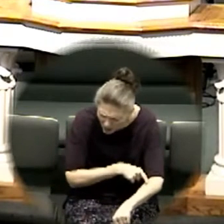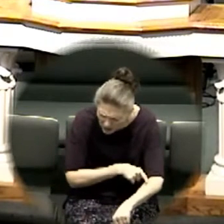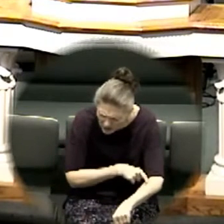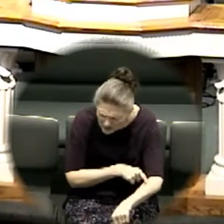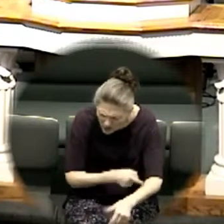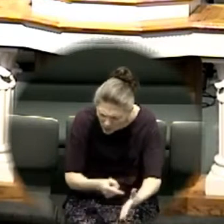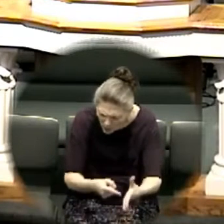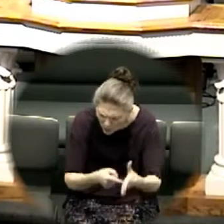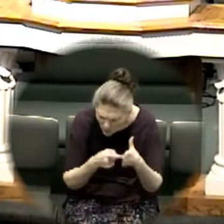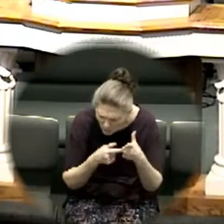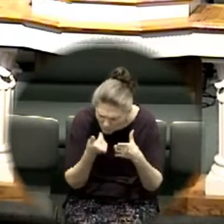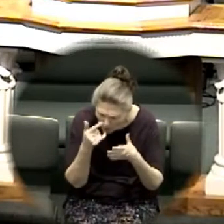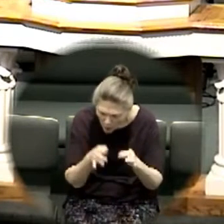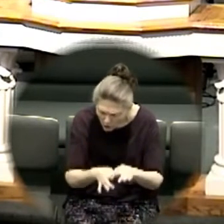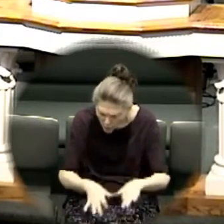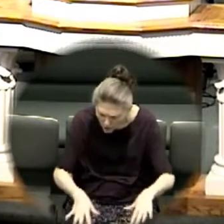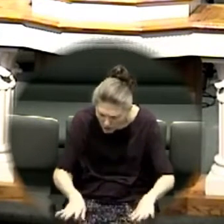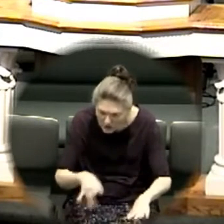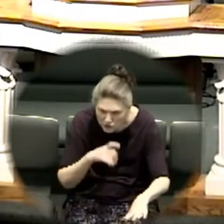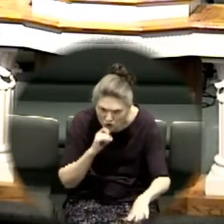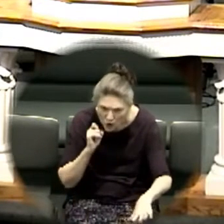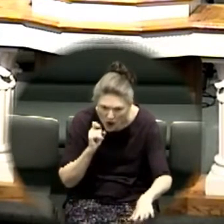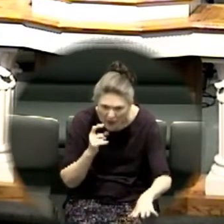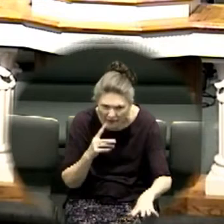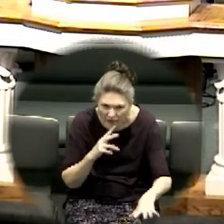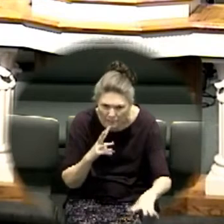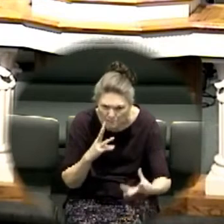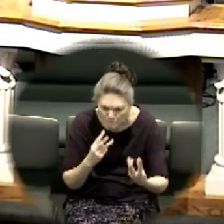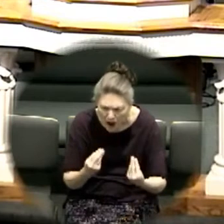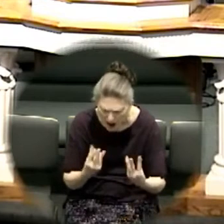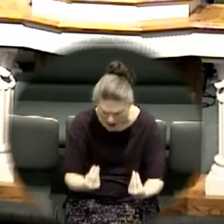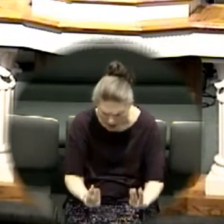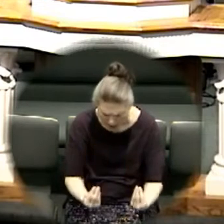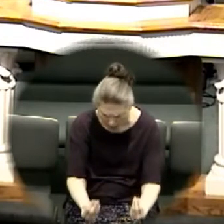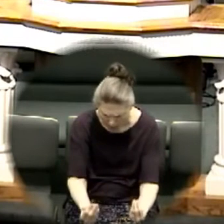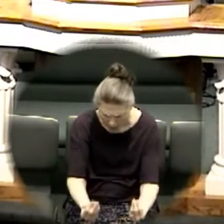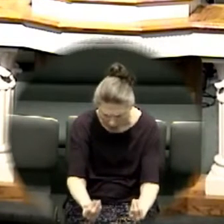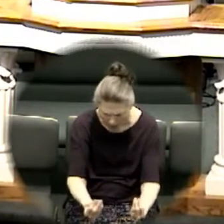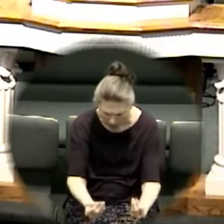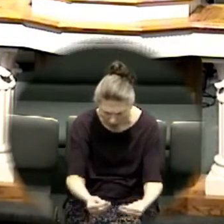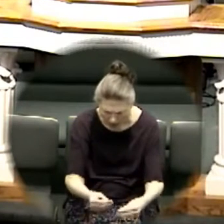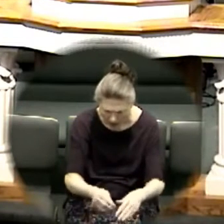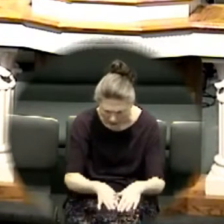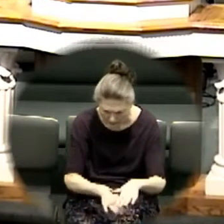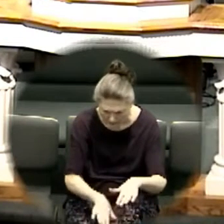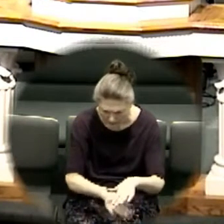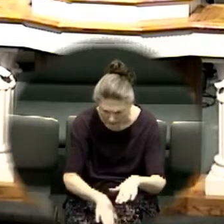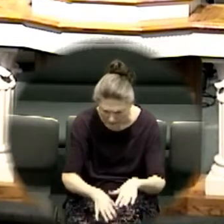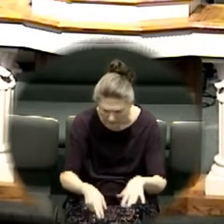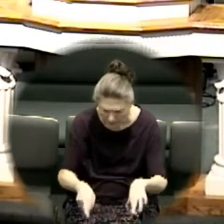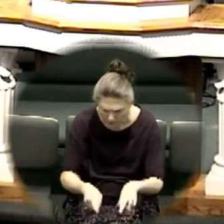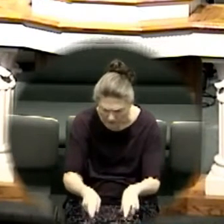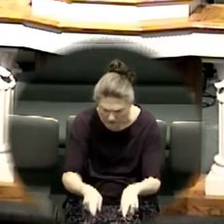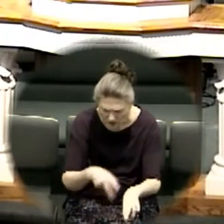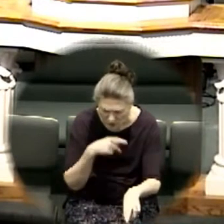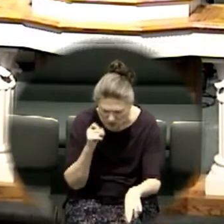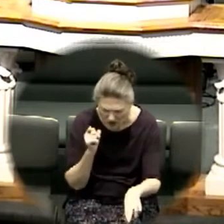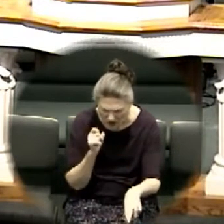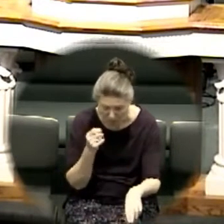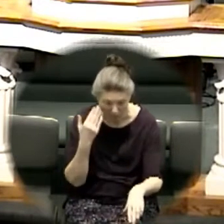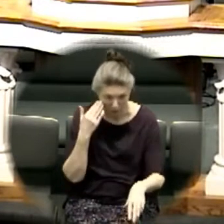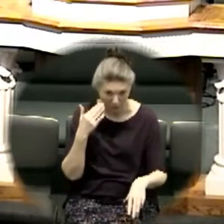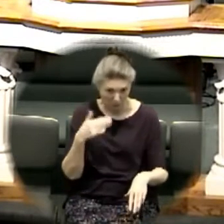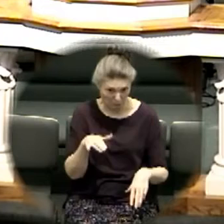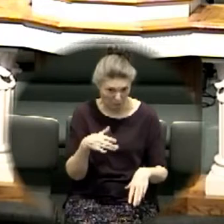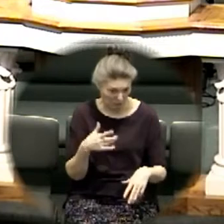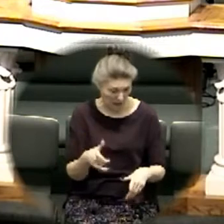until it was easy for them to you know what when in souls trying to reach out for the lost